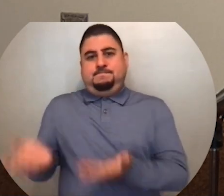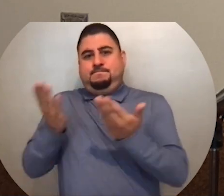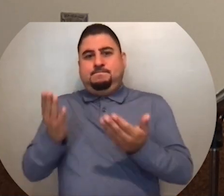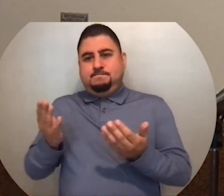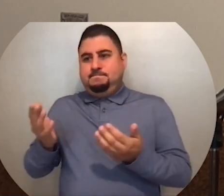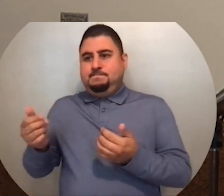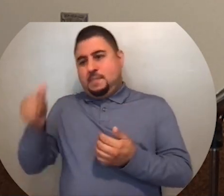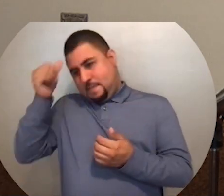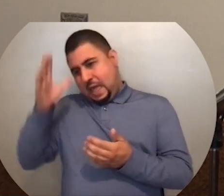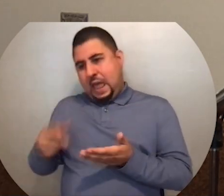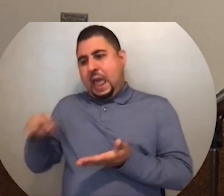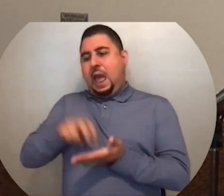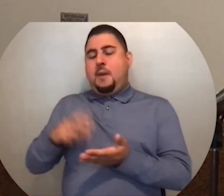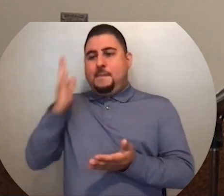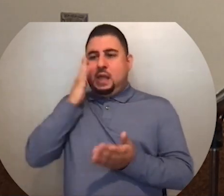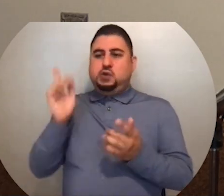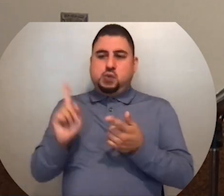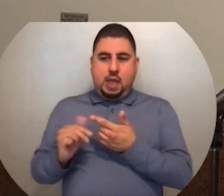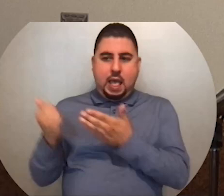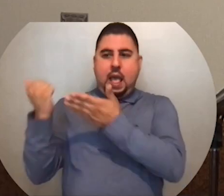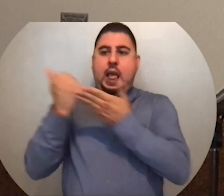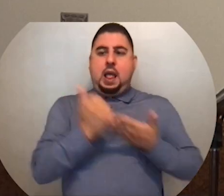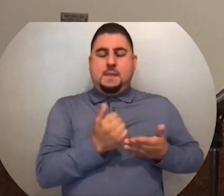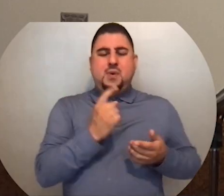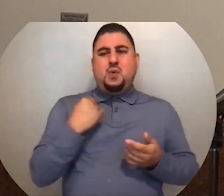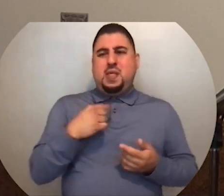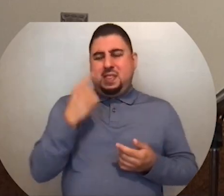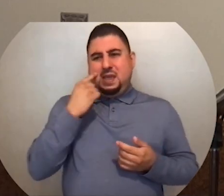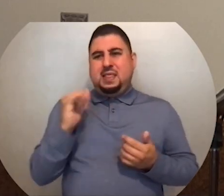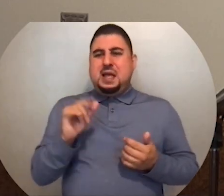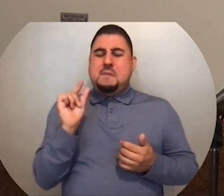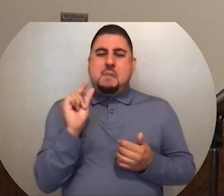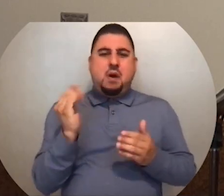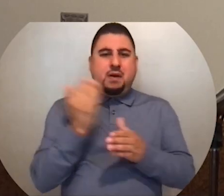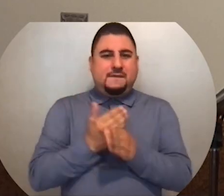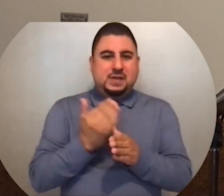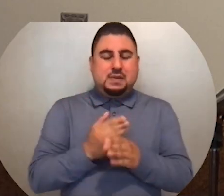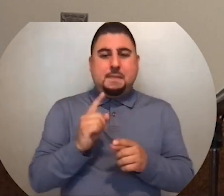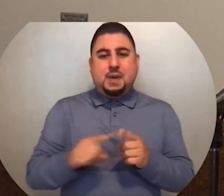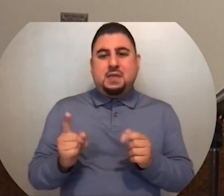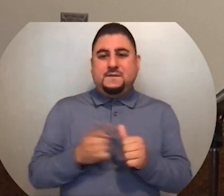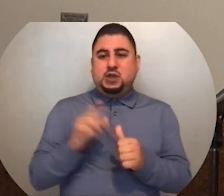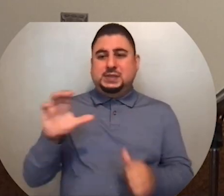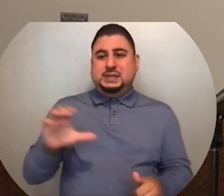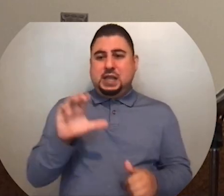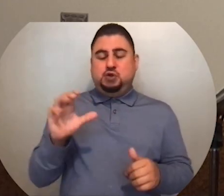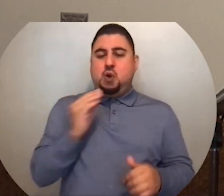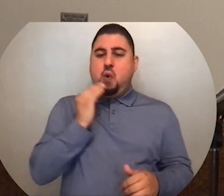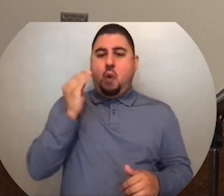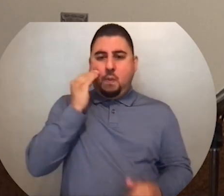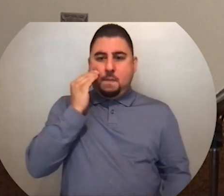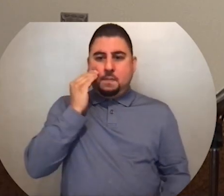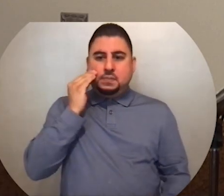we might just think this was a small little inconvenience, but what we realized, of course, is in the first century homes,